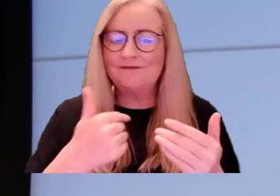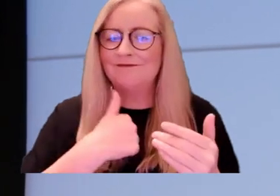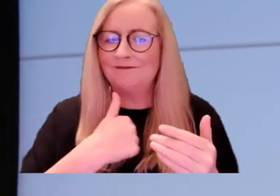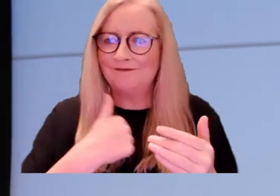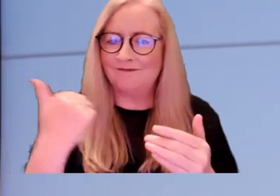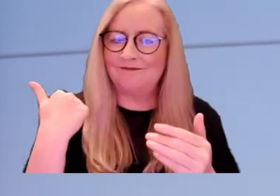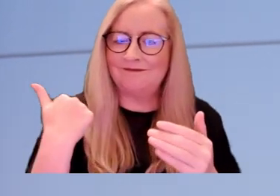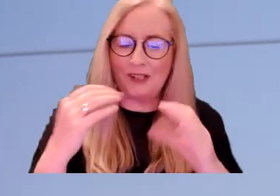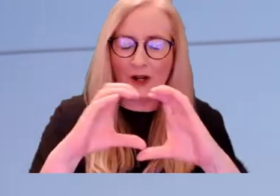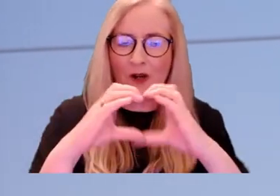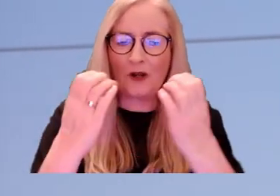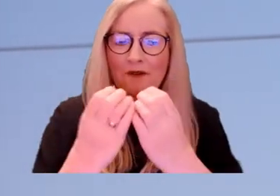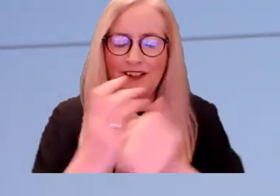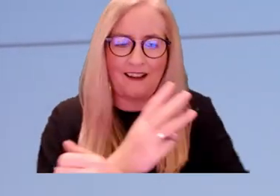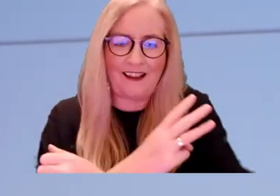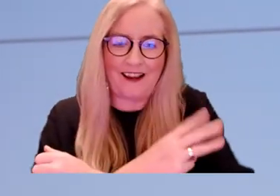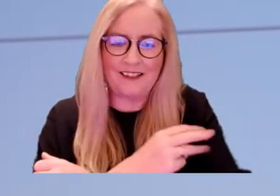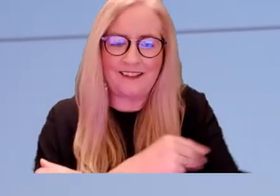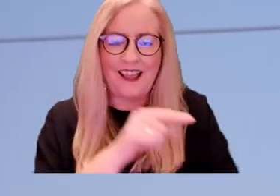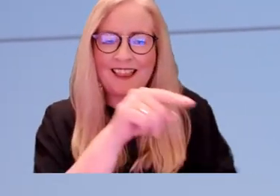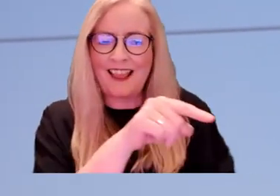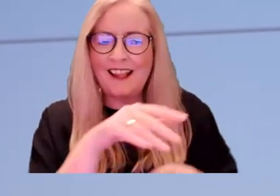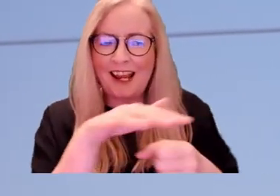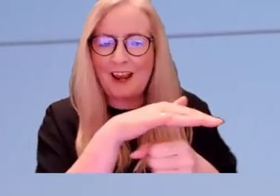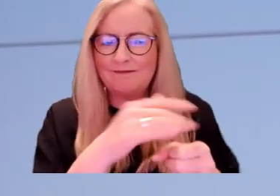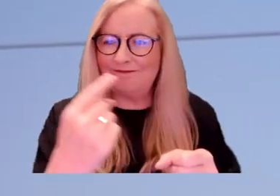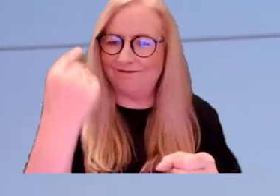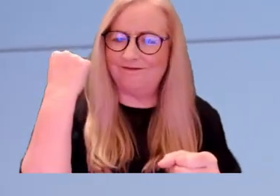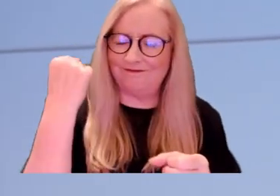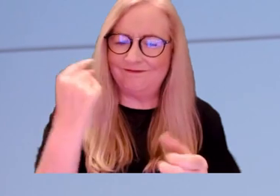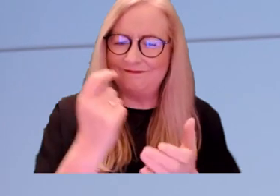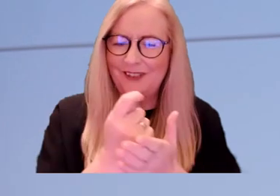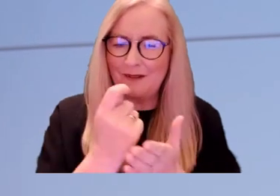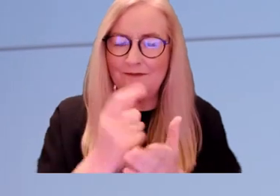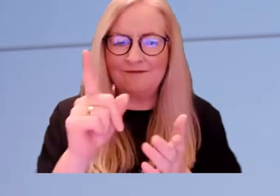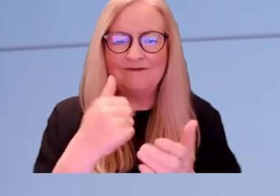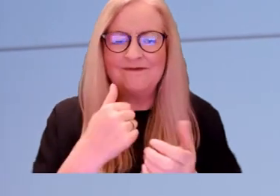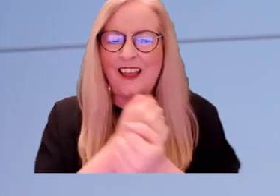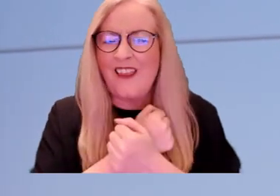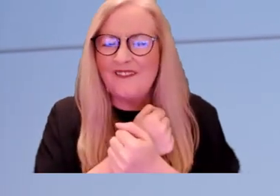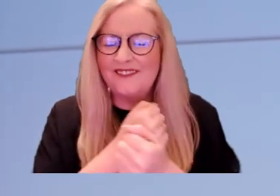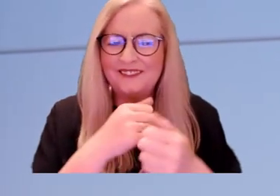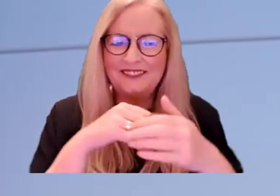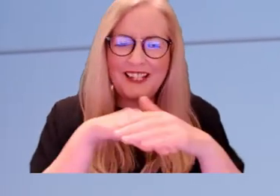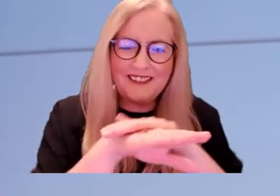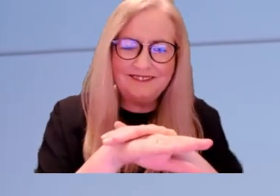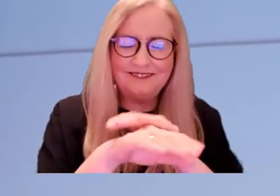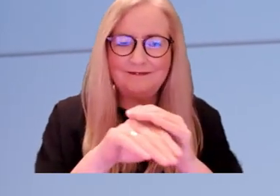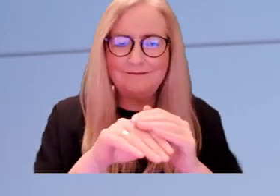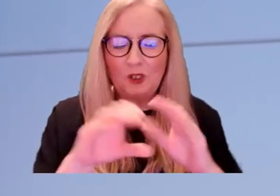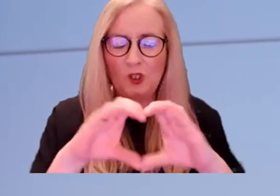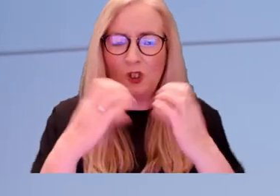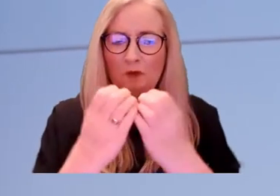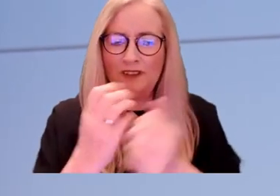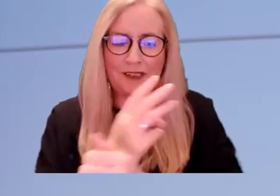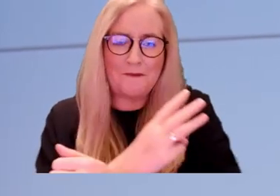I was a community police officer, a guard in this area at the time. I love going in, doing